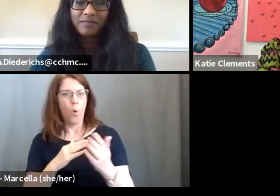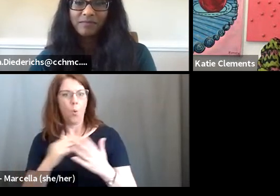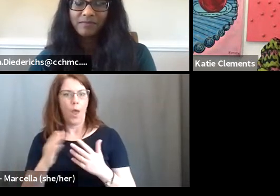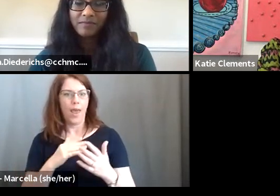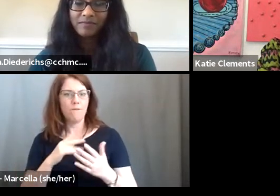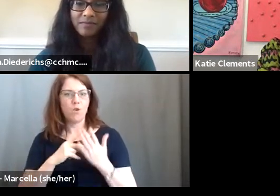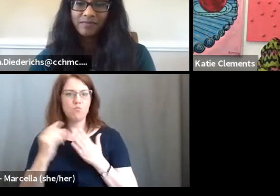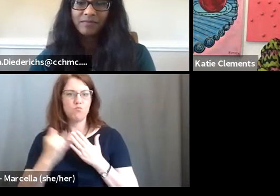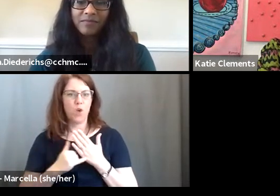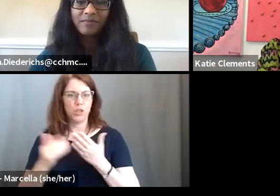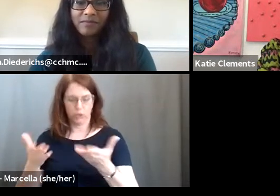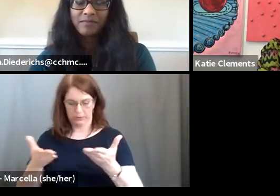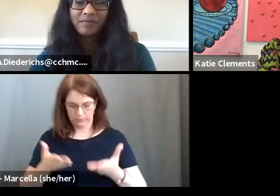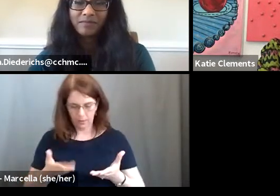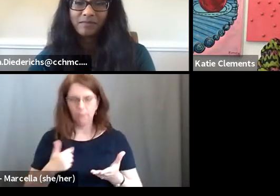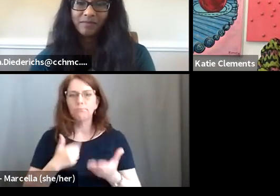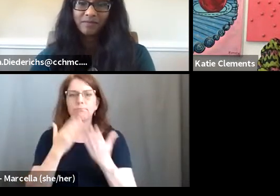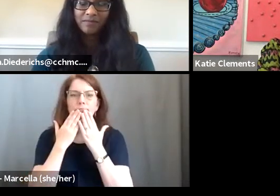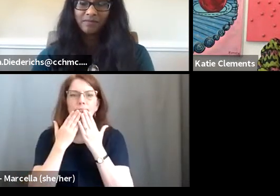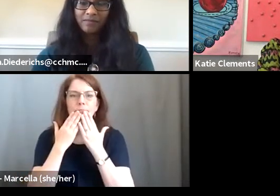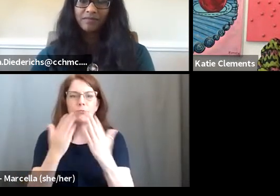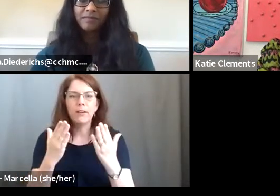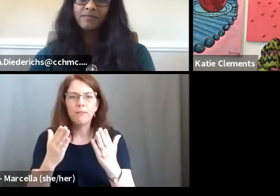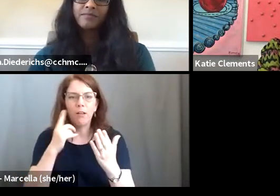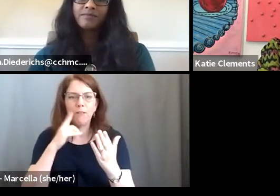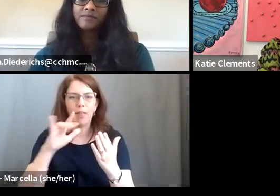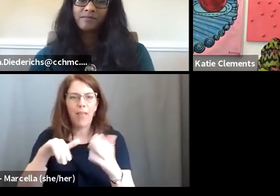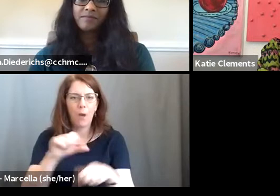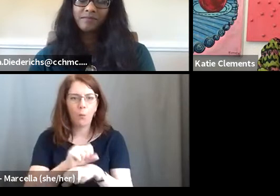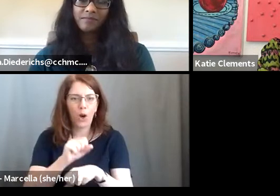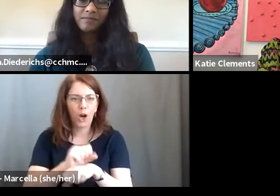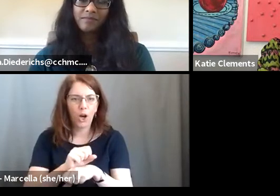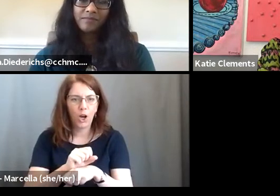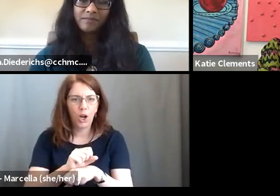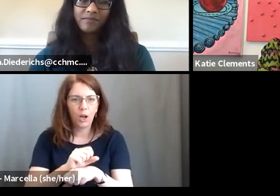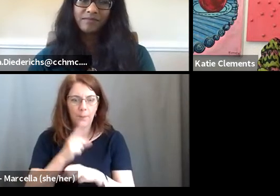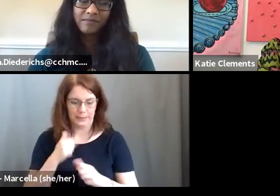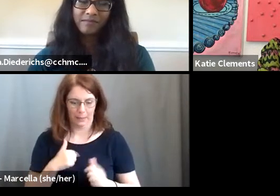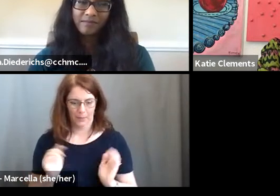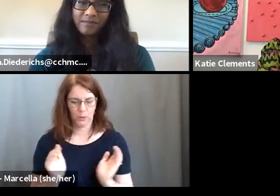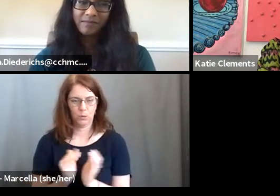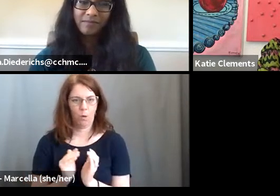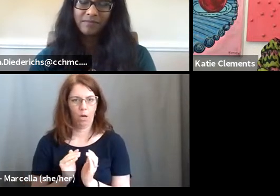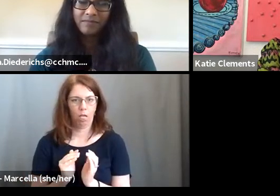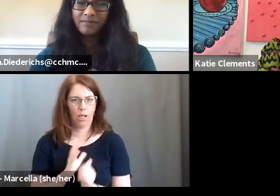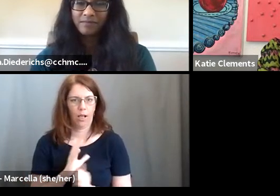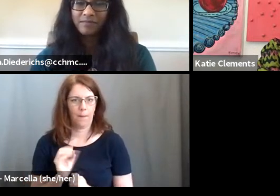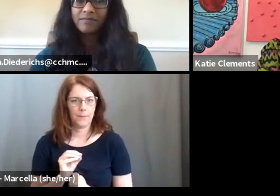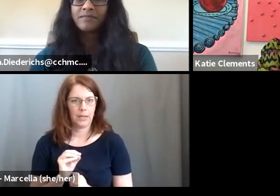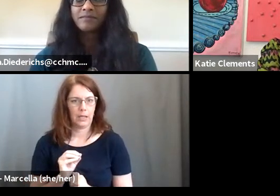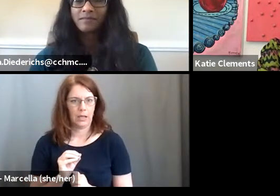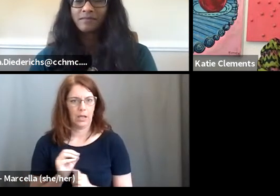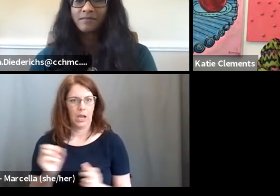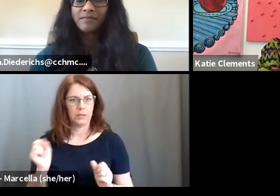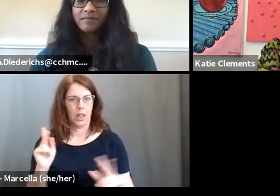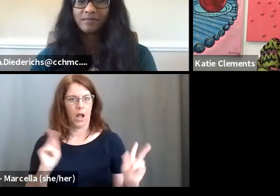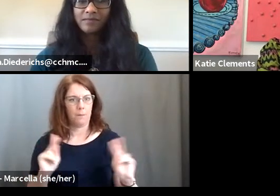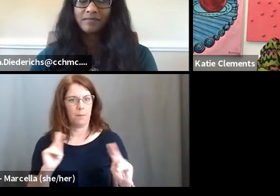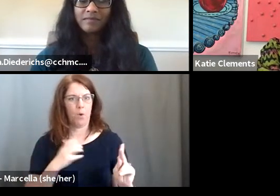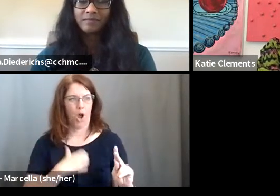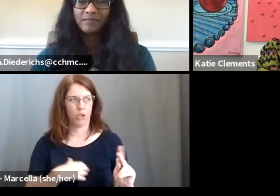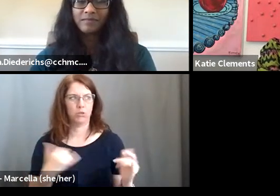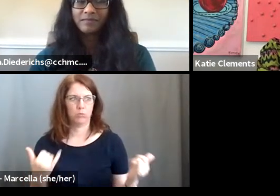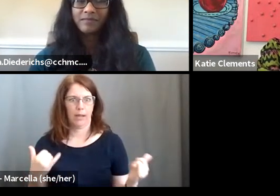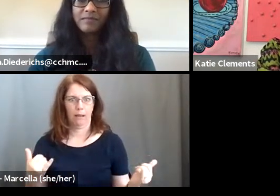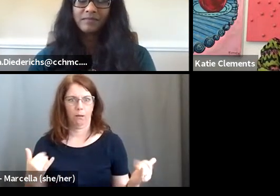desk. I mean, we're grateful for the fact that we have that work. Um, especially being a small firm, I'm like, Hey, there are a lot of people hungry right now. So